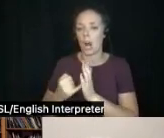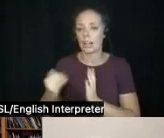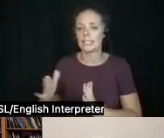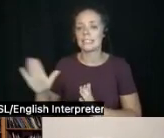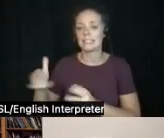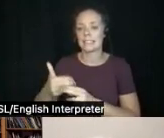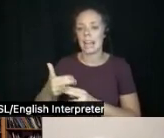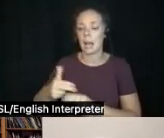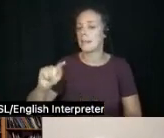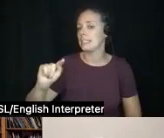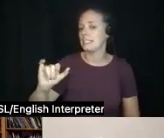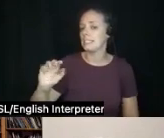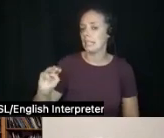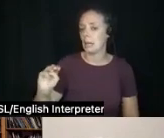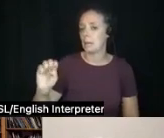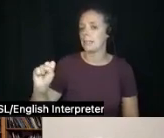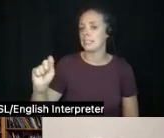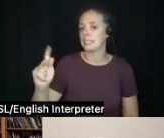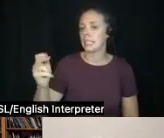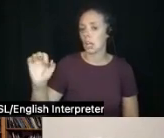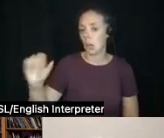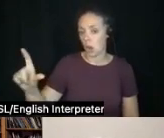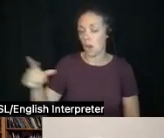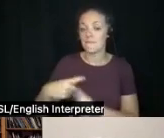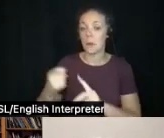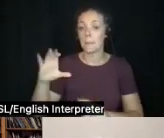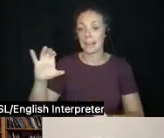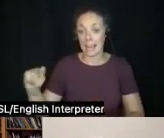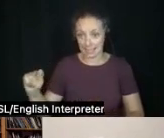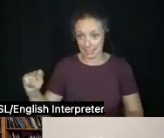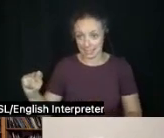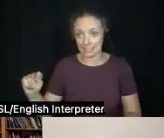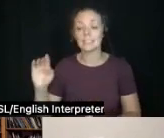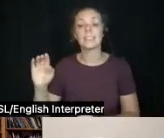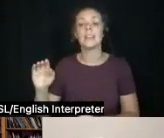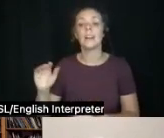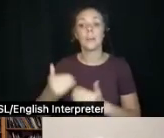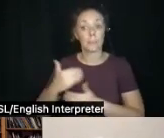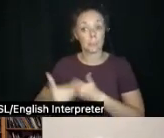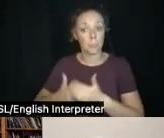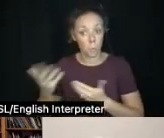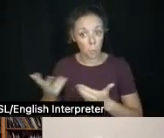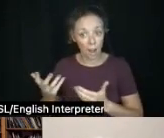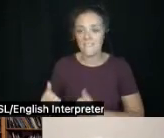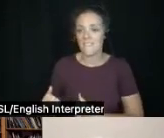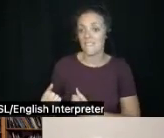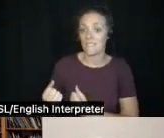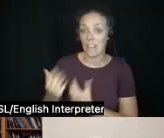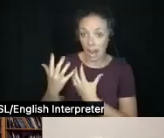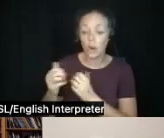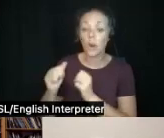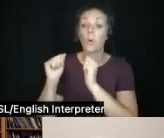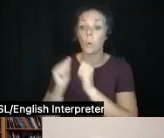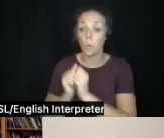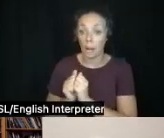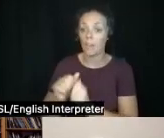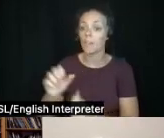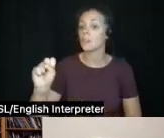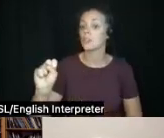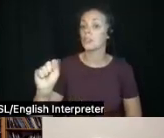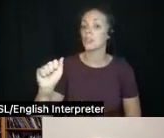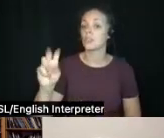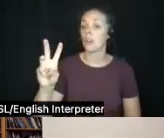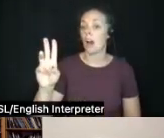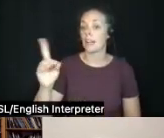Skull in Connecticut. And it's a process of firing with sawdust. So it still